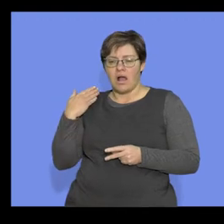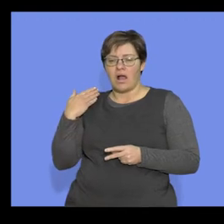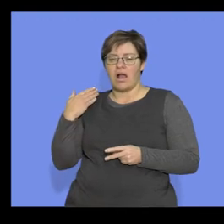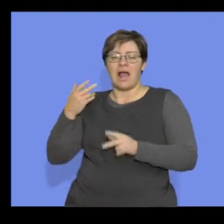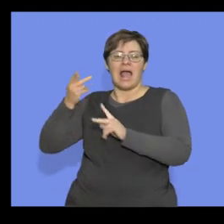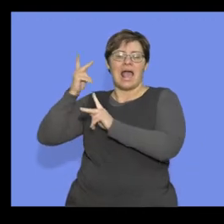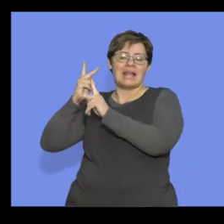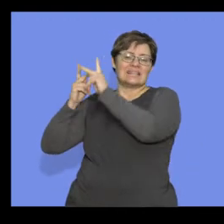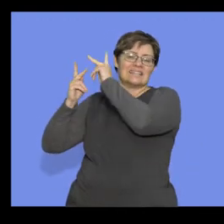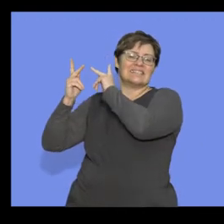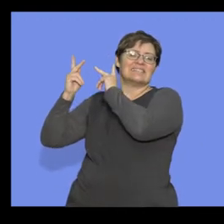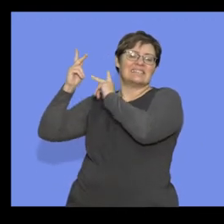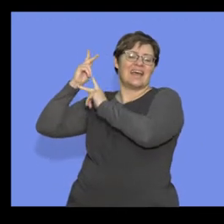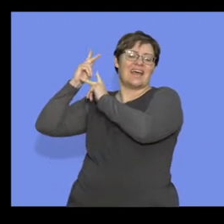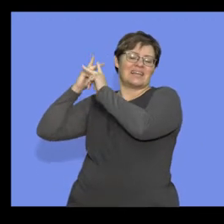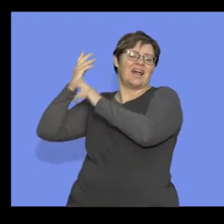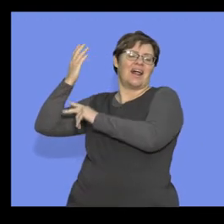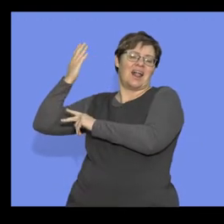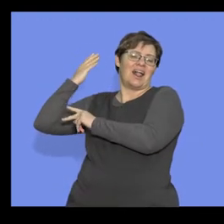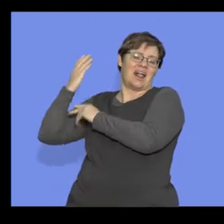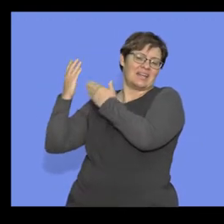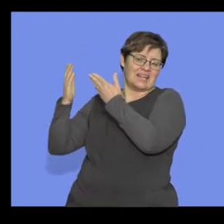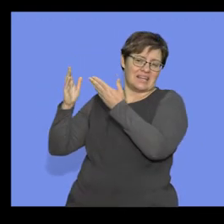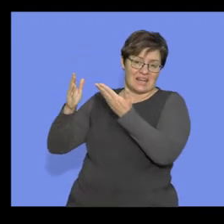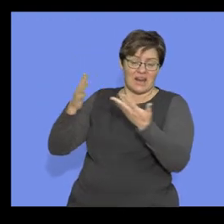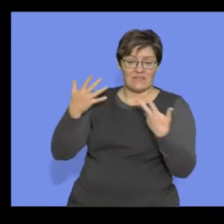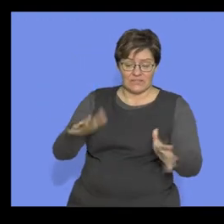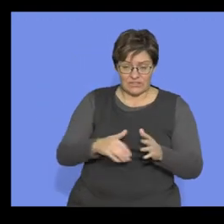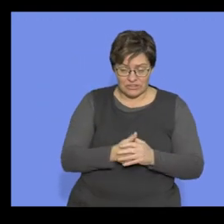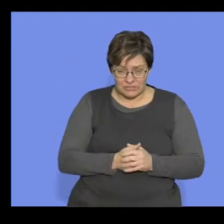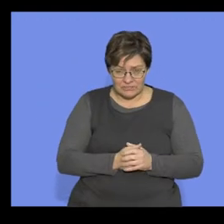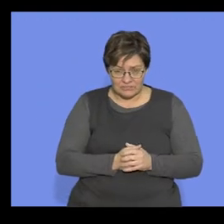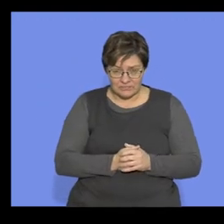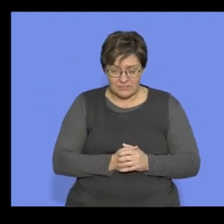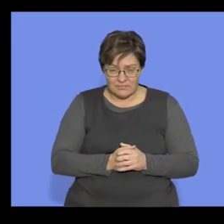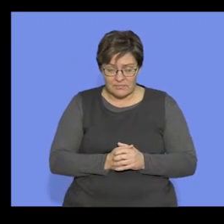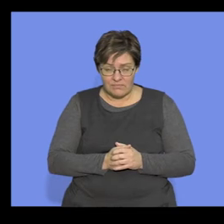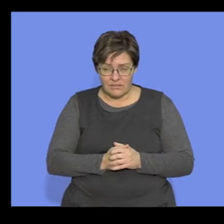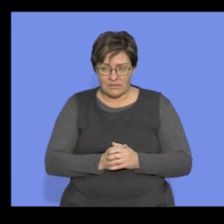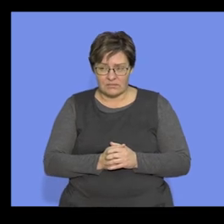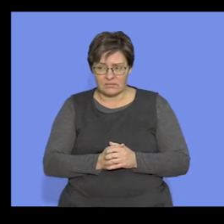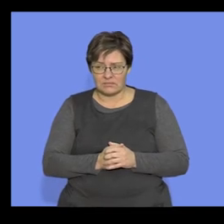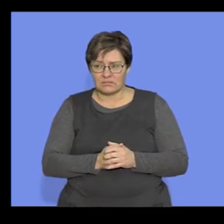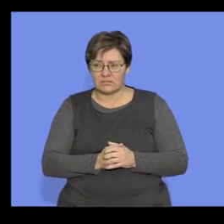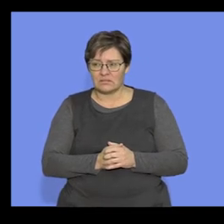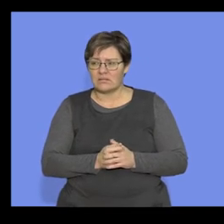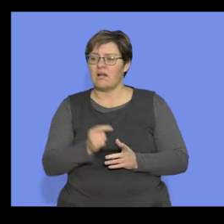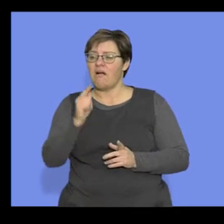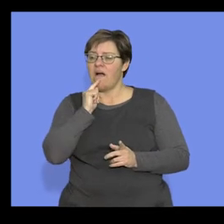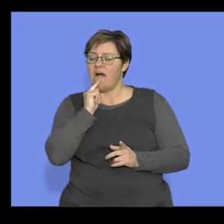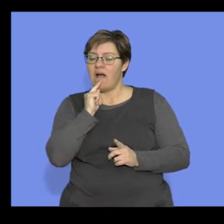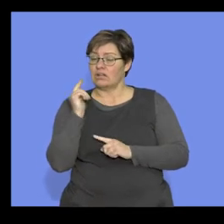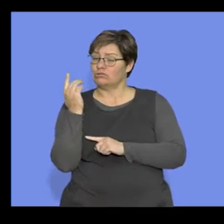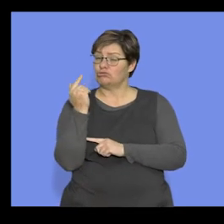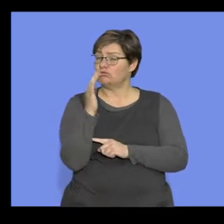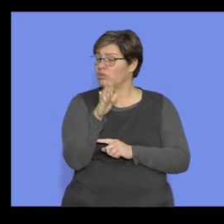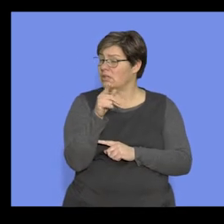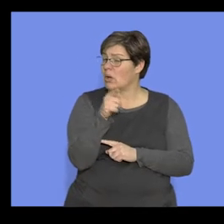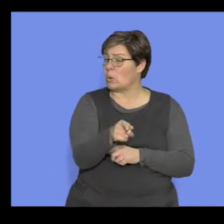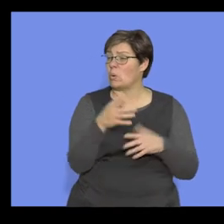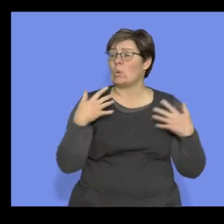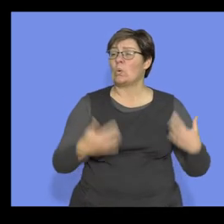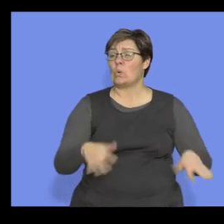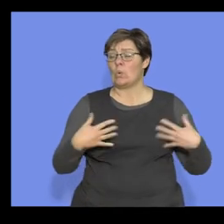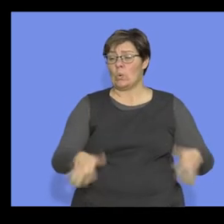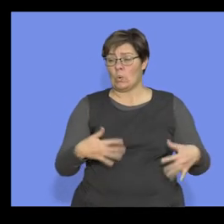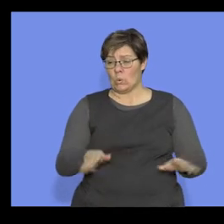ancestors. And we'll have a look at that concept just now. So guys, a phylogenetic tree is so important here.